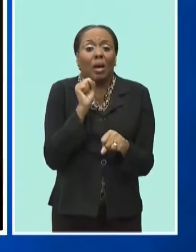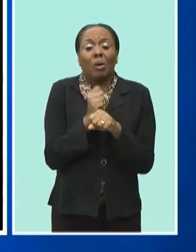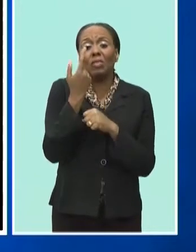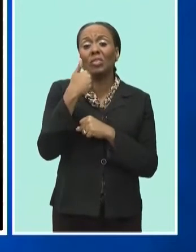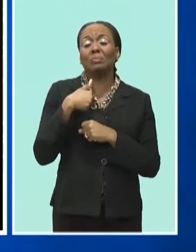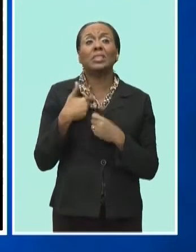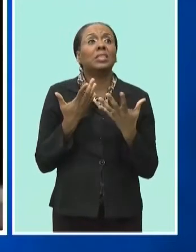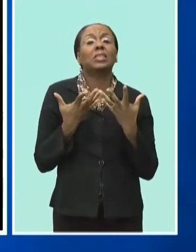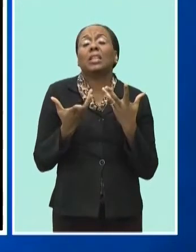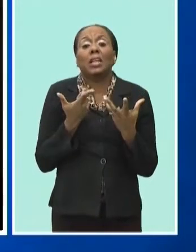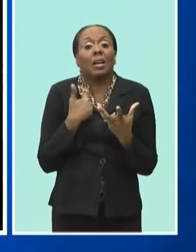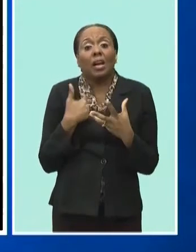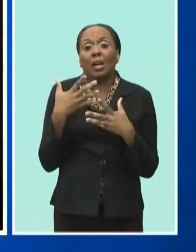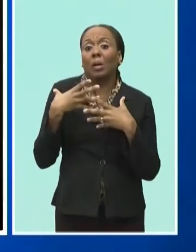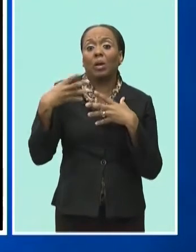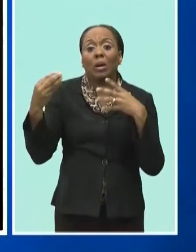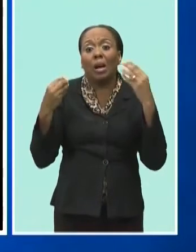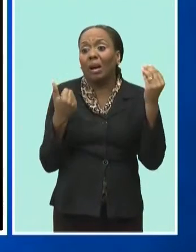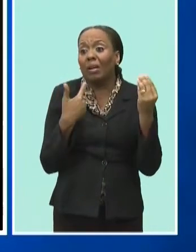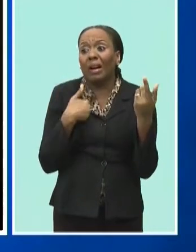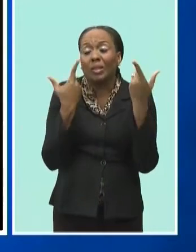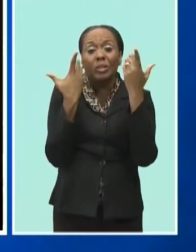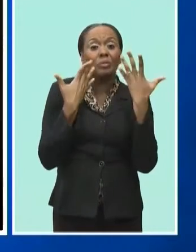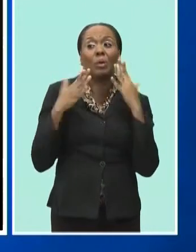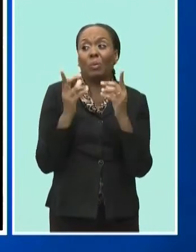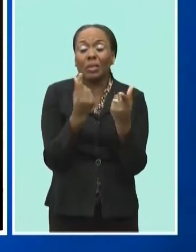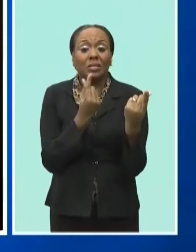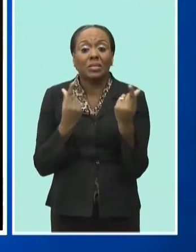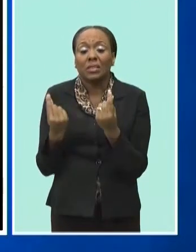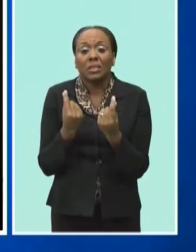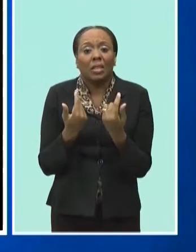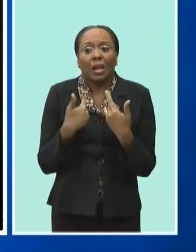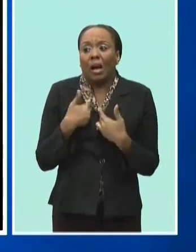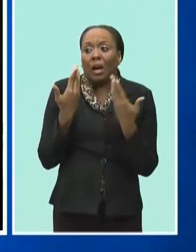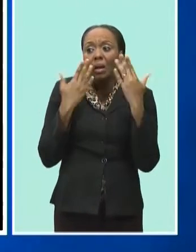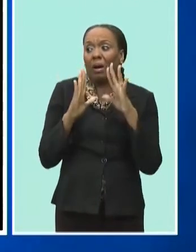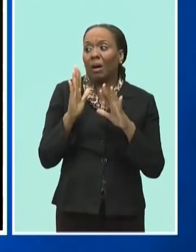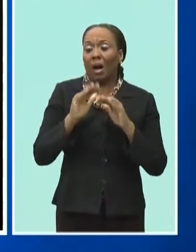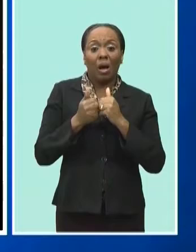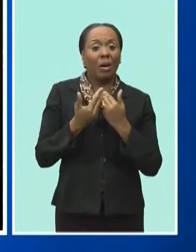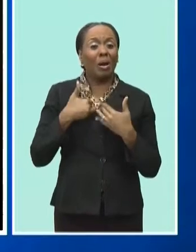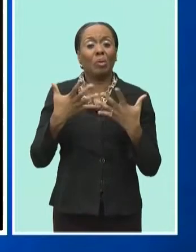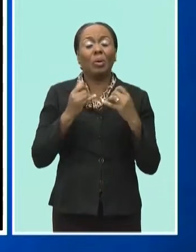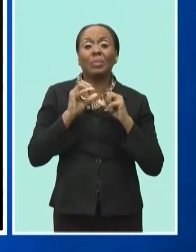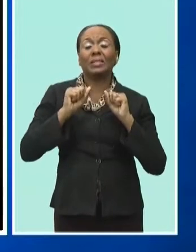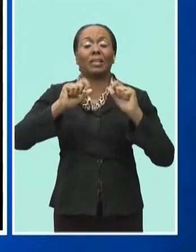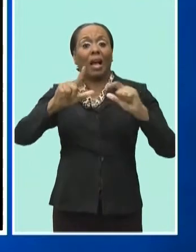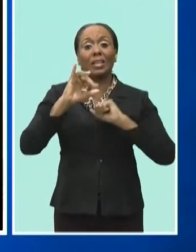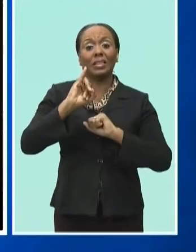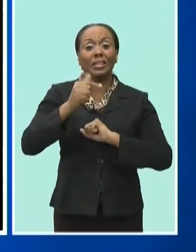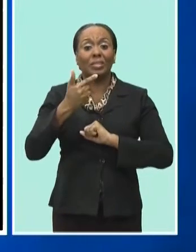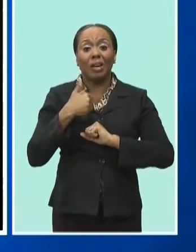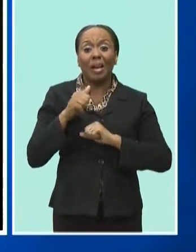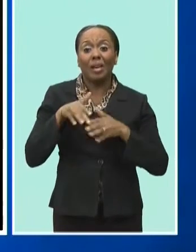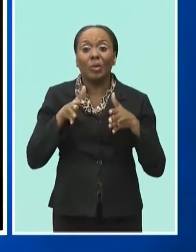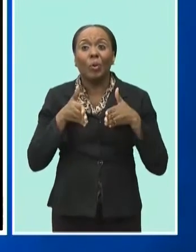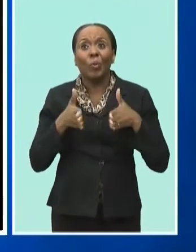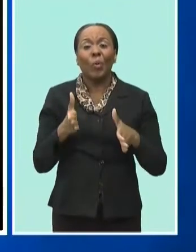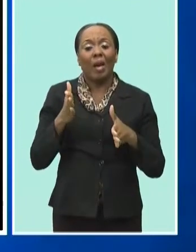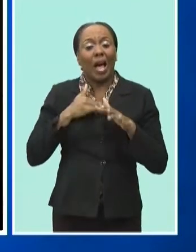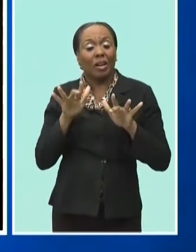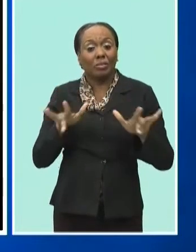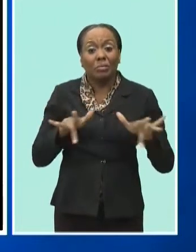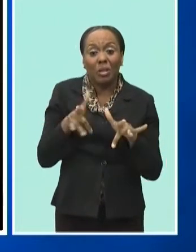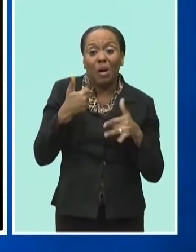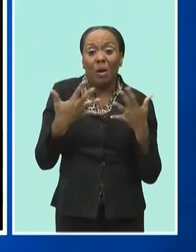me. I've been all late because of this. I've been all late because I want to be on Instagram and I'm randomly just recording this